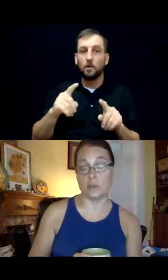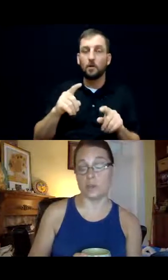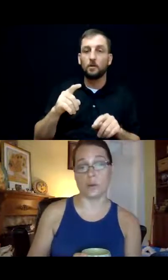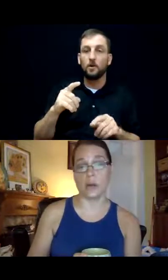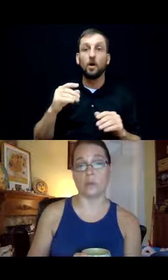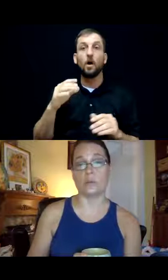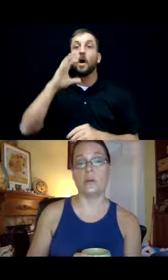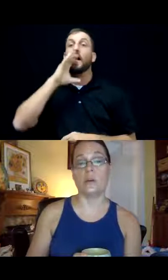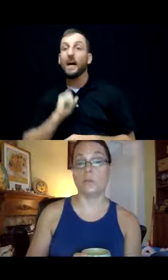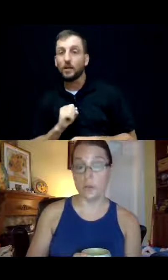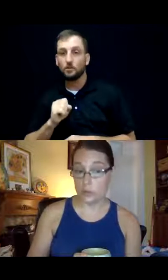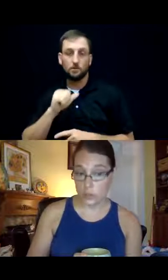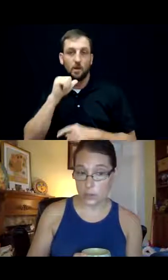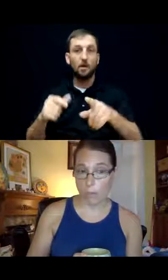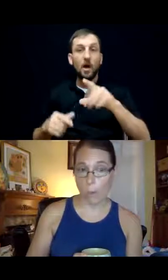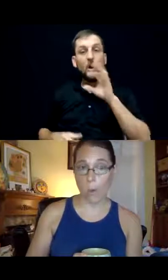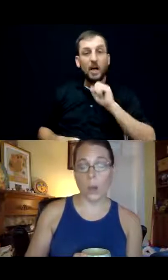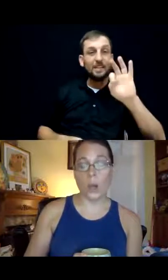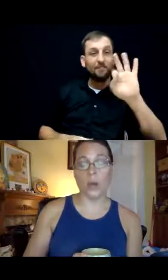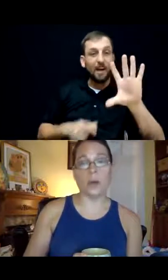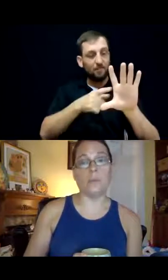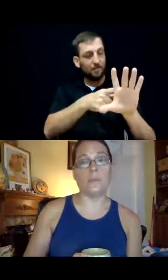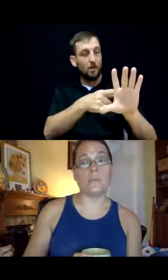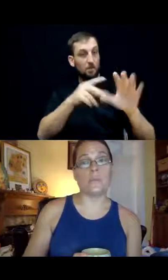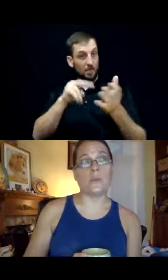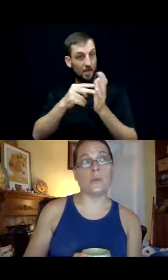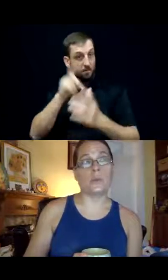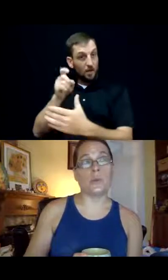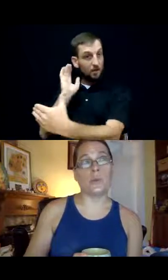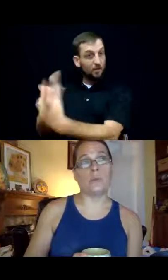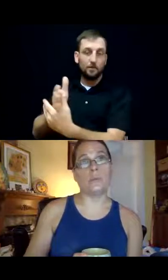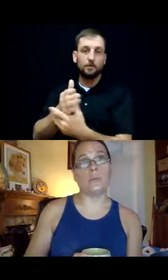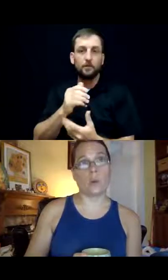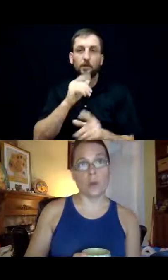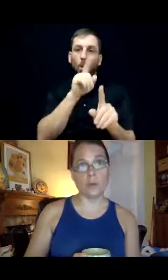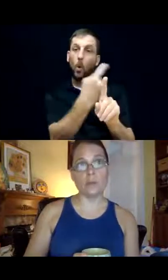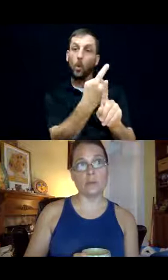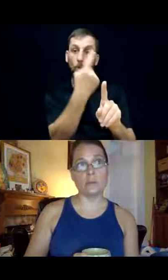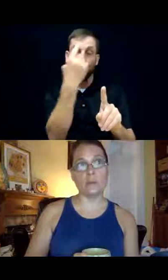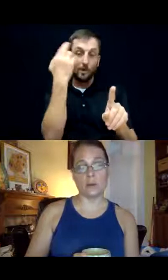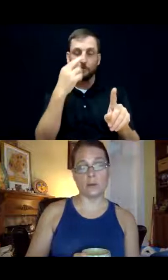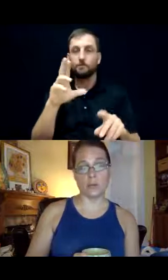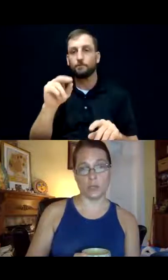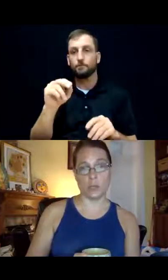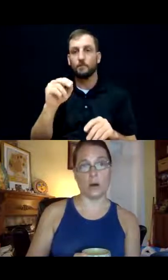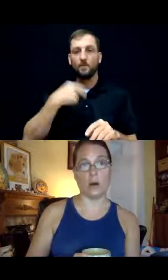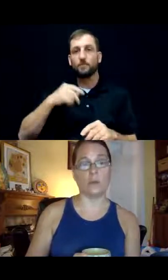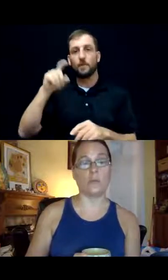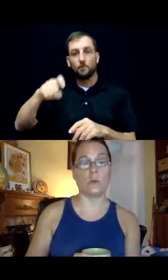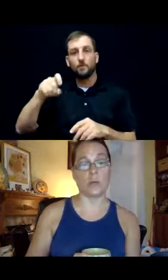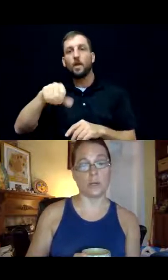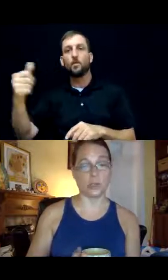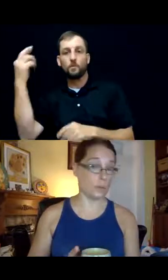sufficient grounds for interdiction. Um, the, the requirements in interdiction law